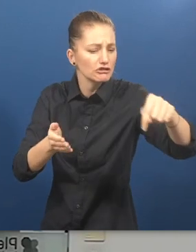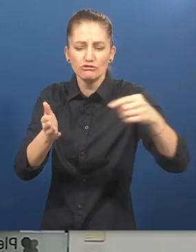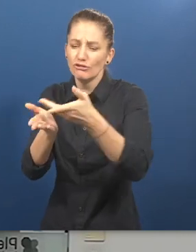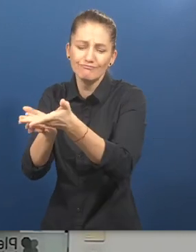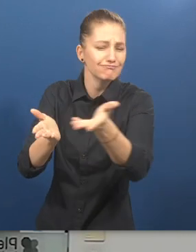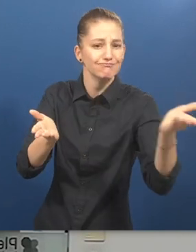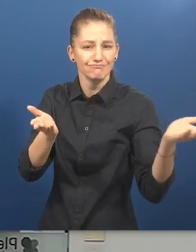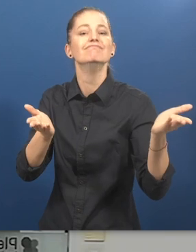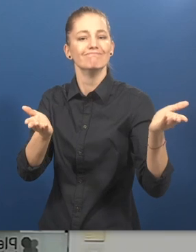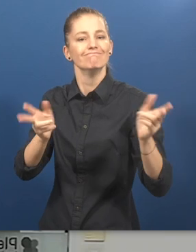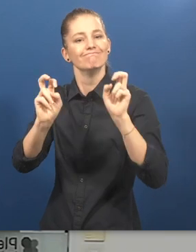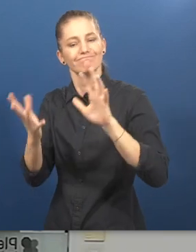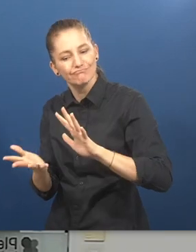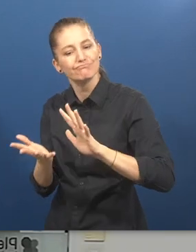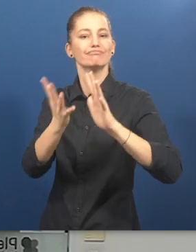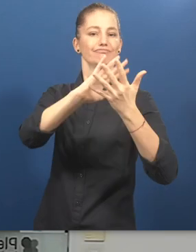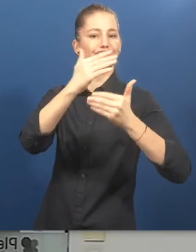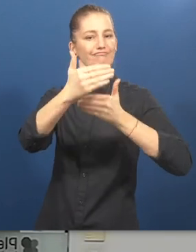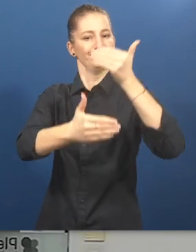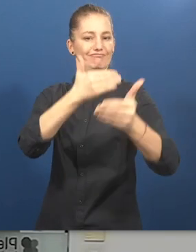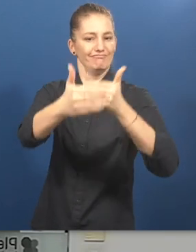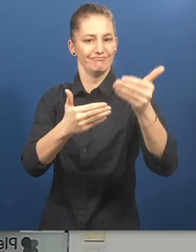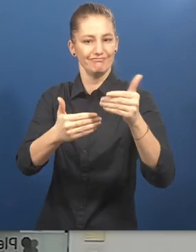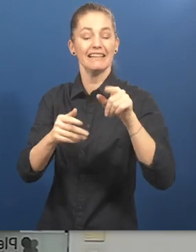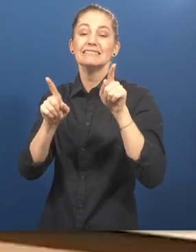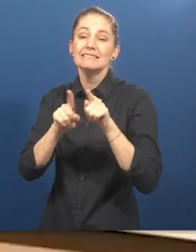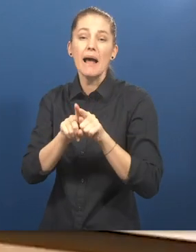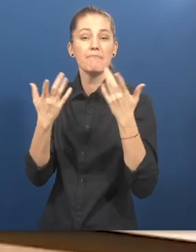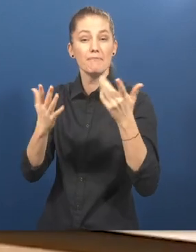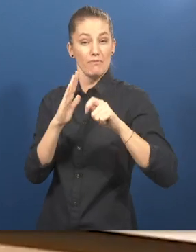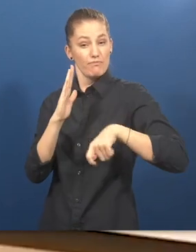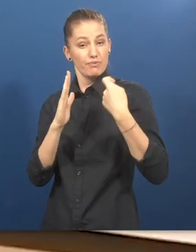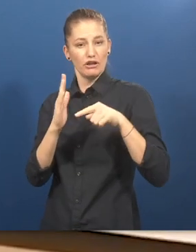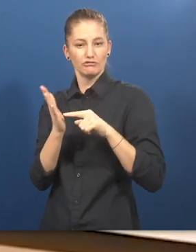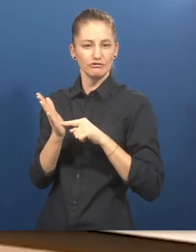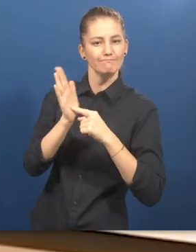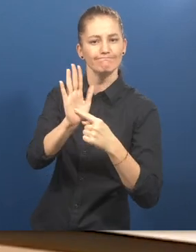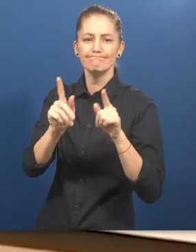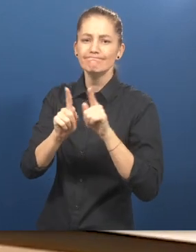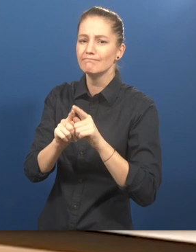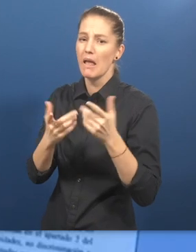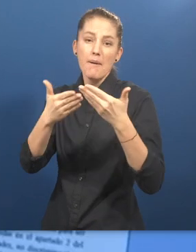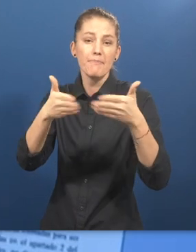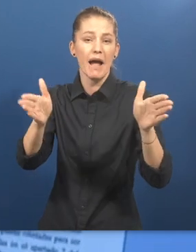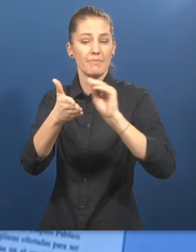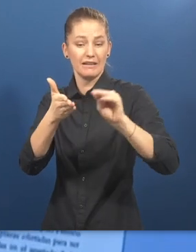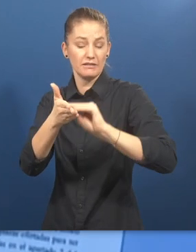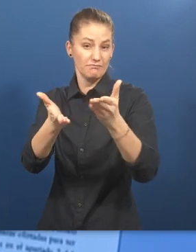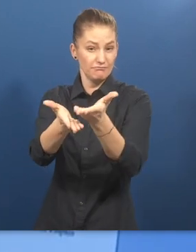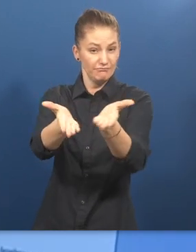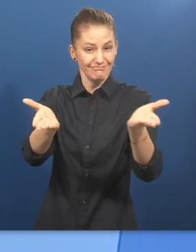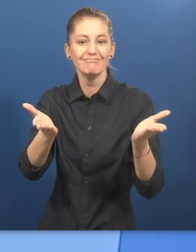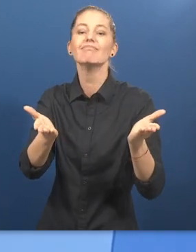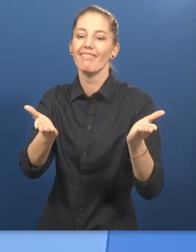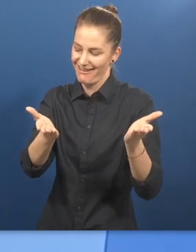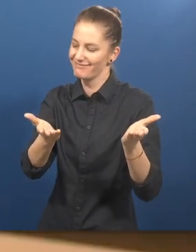guarantees that the public administration also incorporates these people and in this way becomes as diverse as society and also because